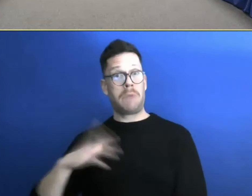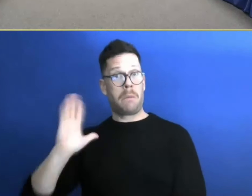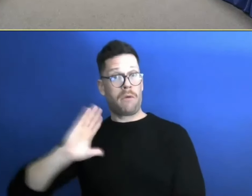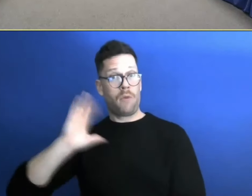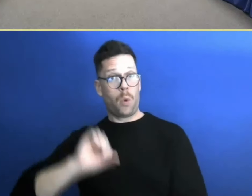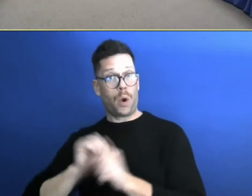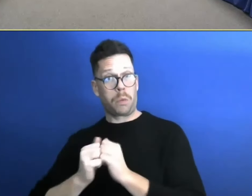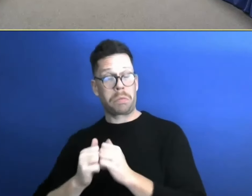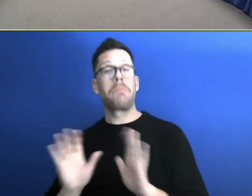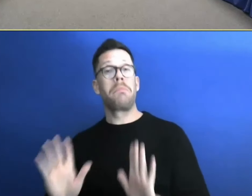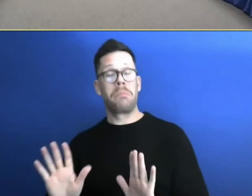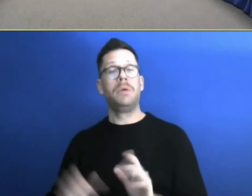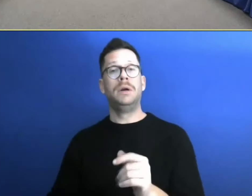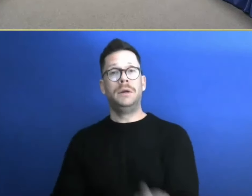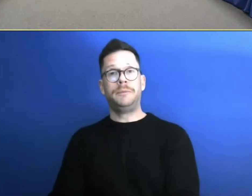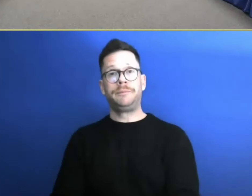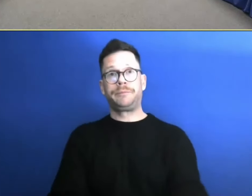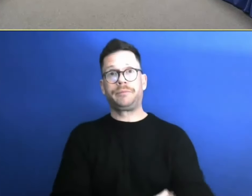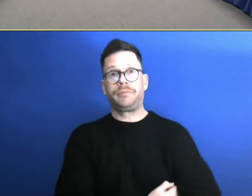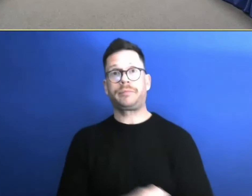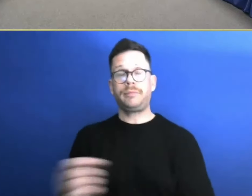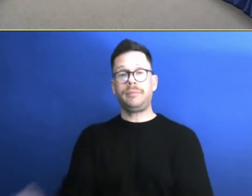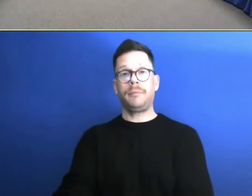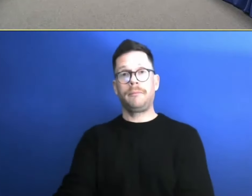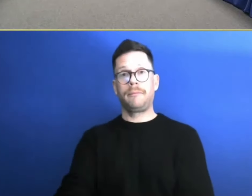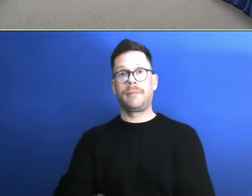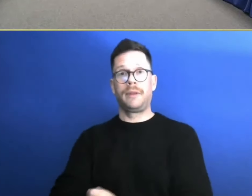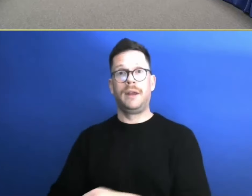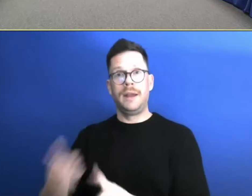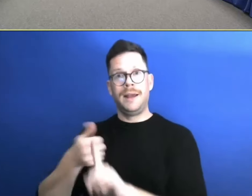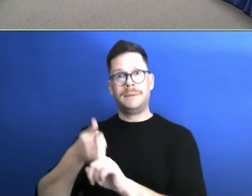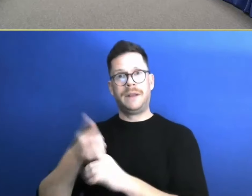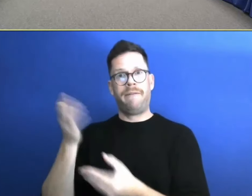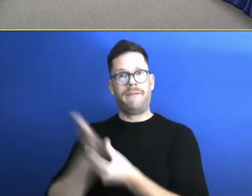Um, who has, um, less filed legislation that's getting some flavor.